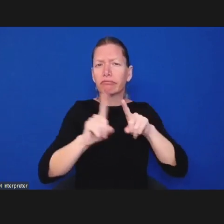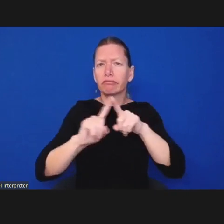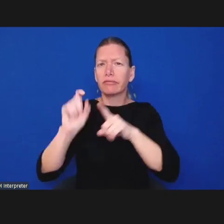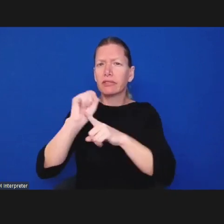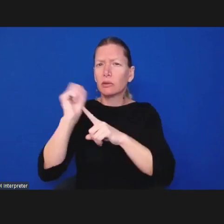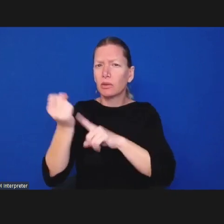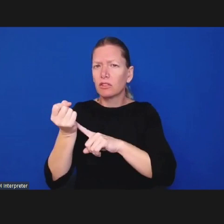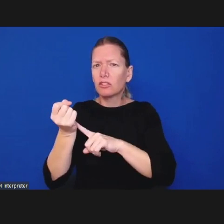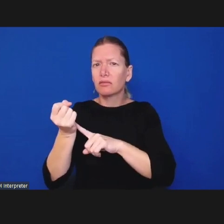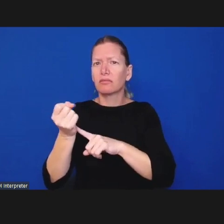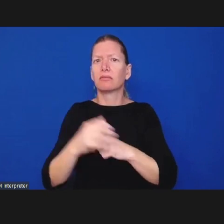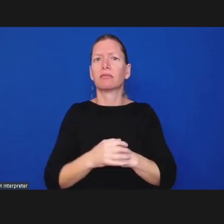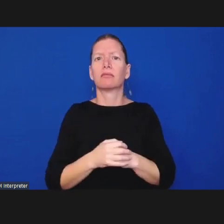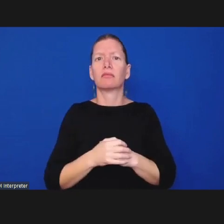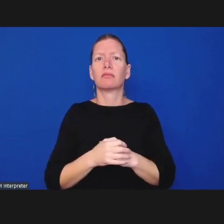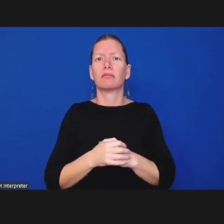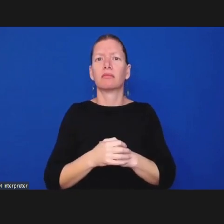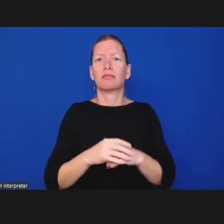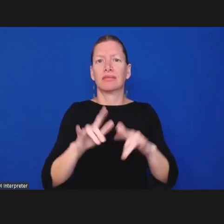community